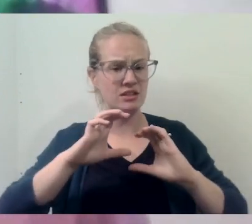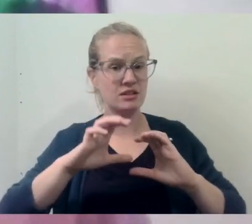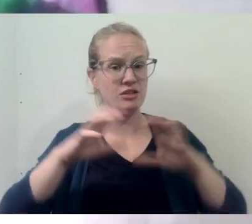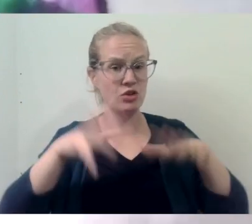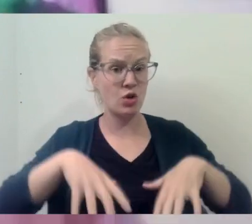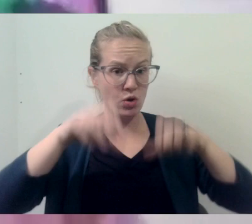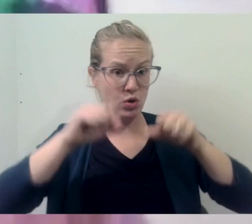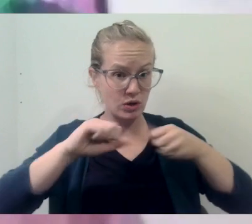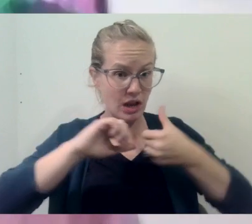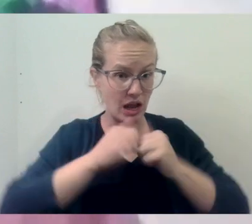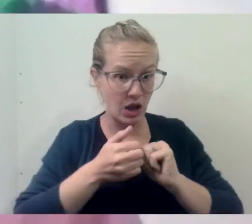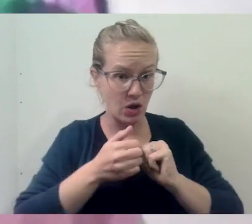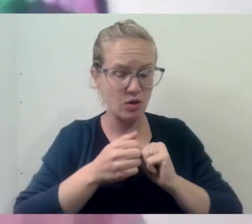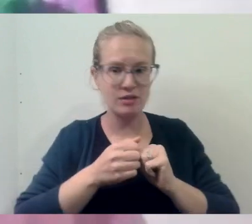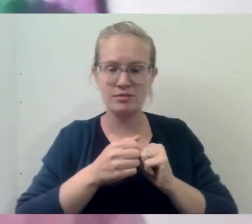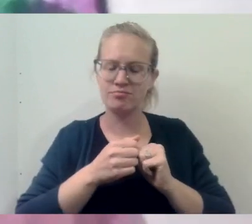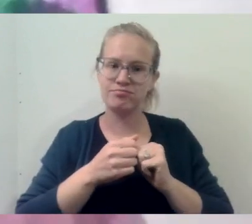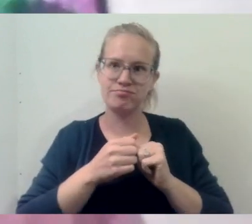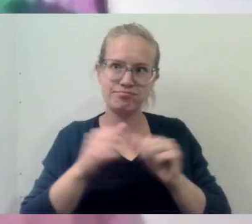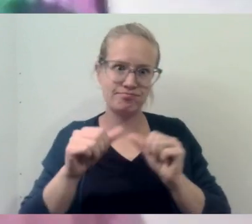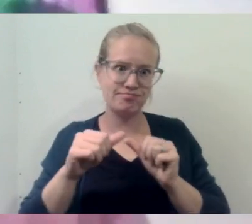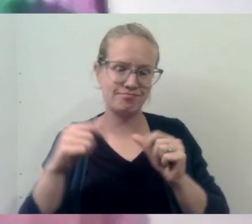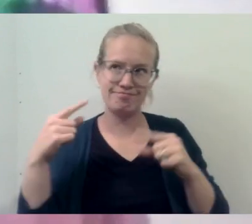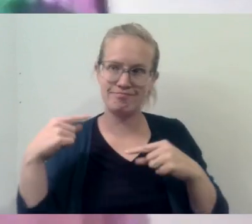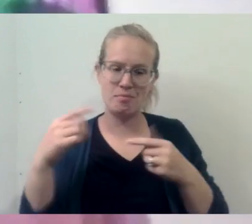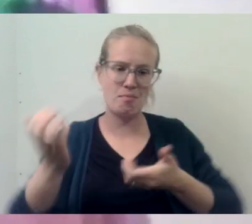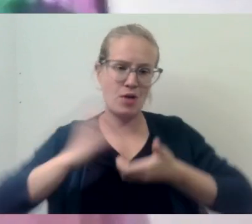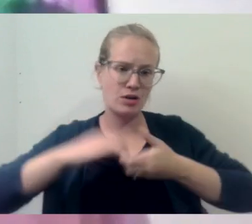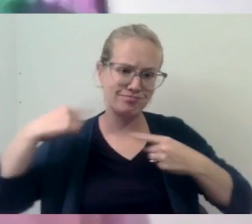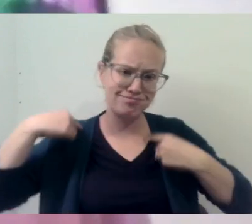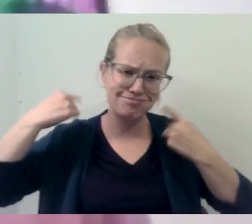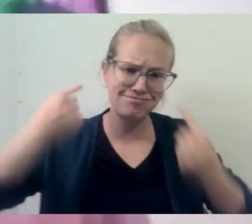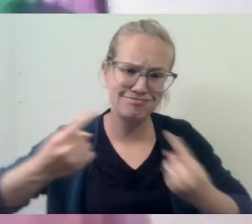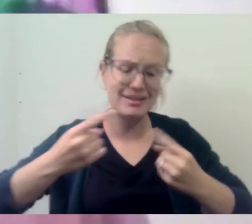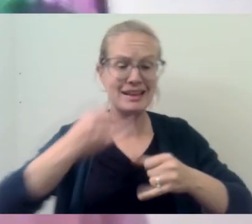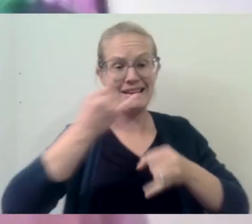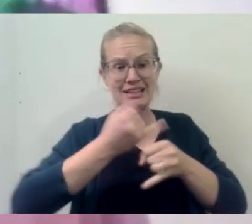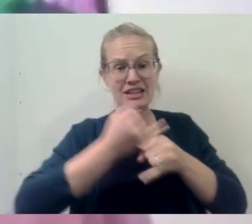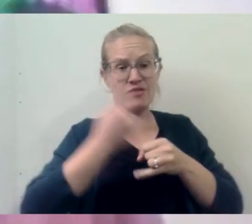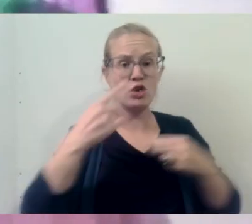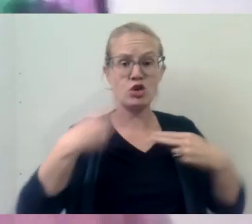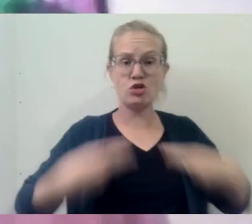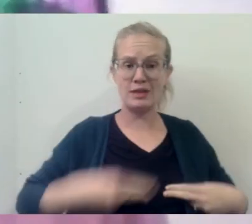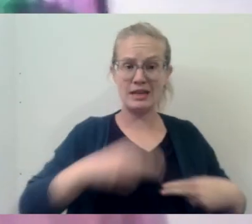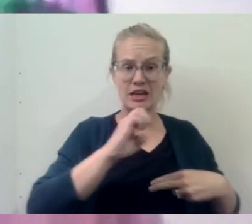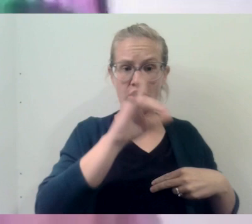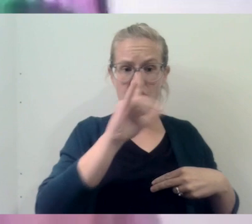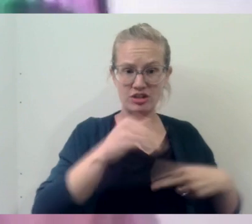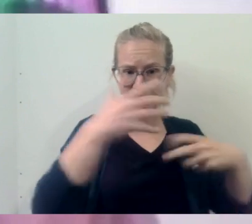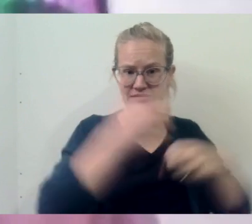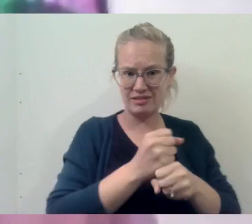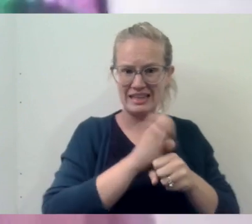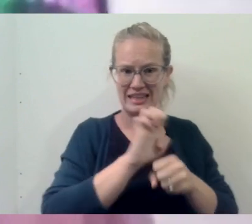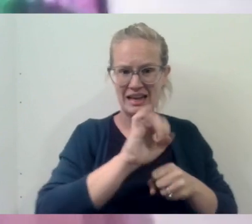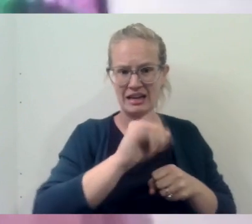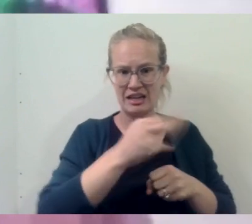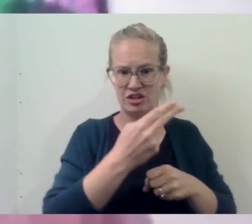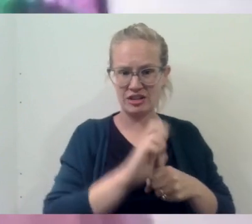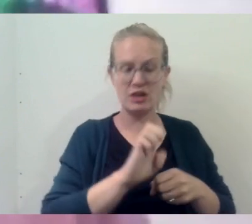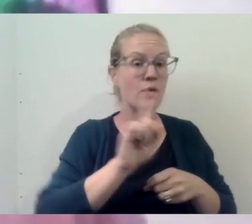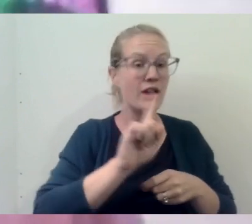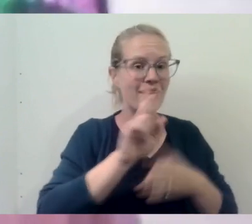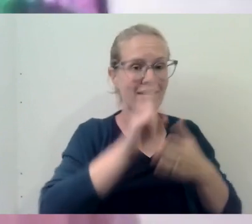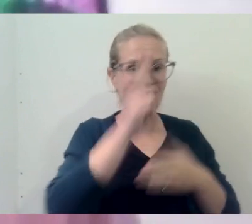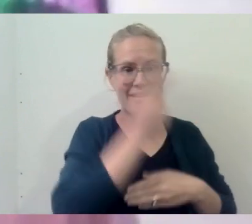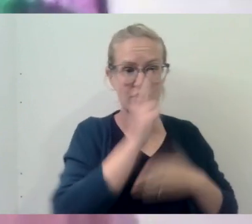hosted by a longstanding partnership between the Institute for Human Ecology at the Catholic University of America